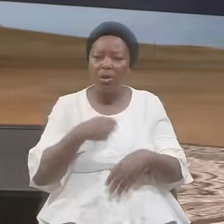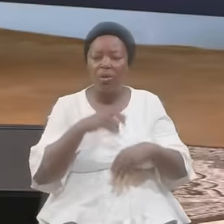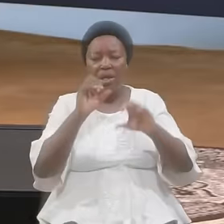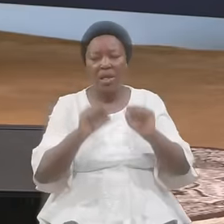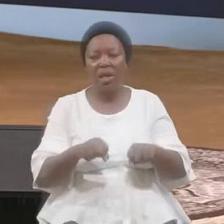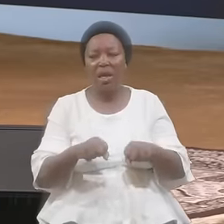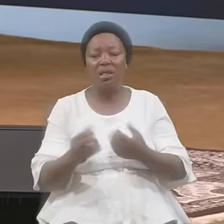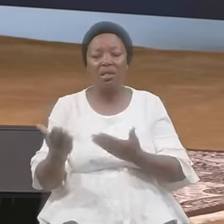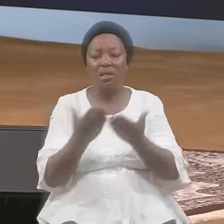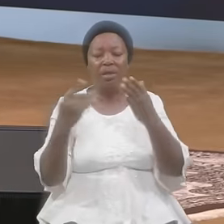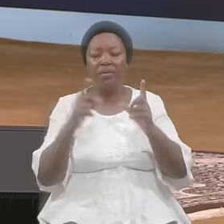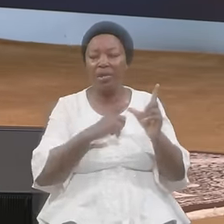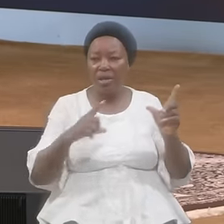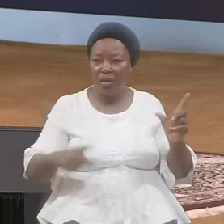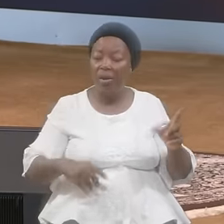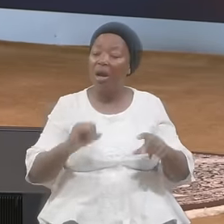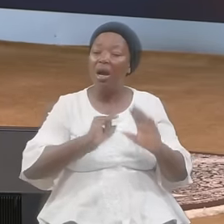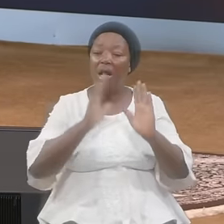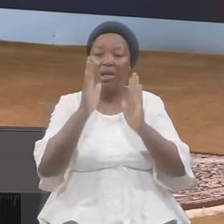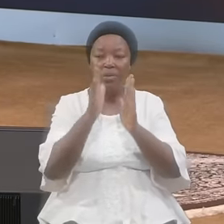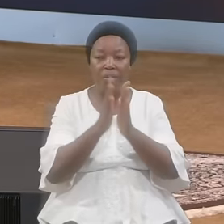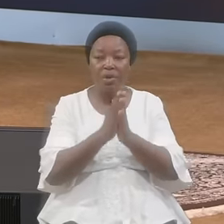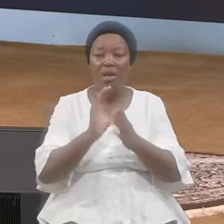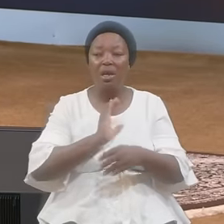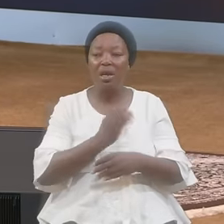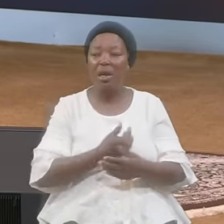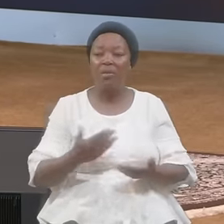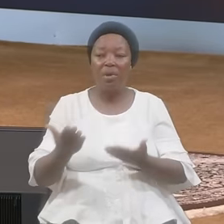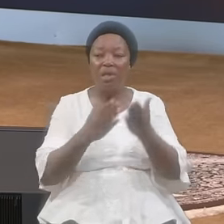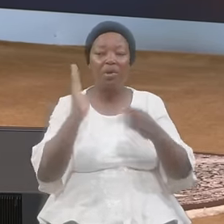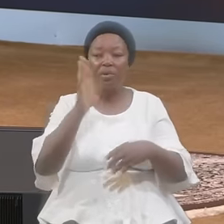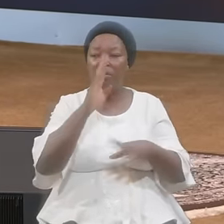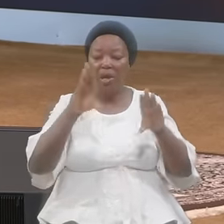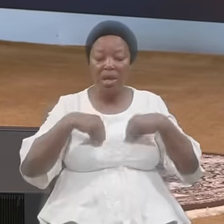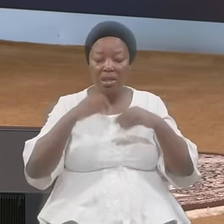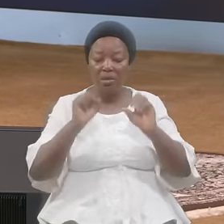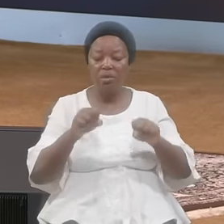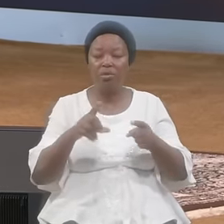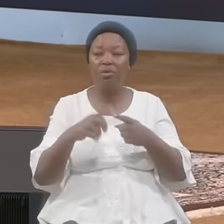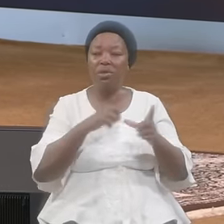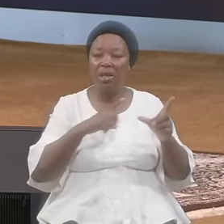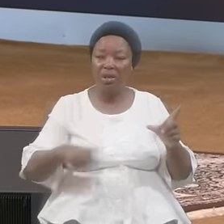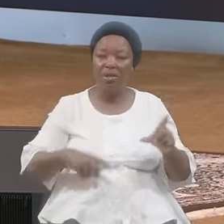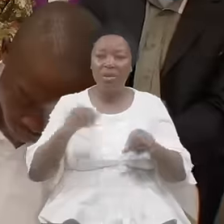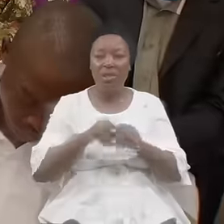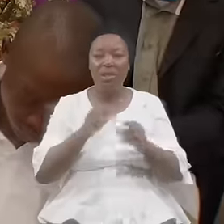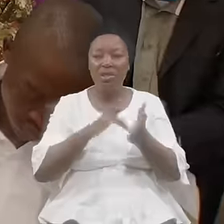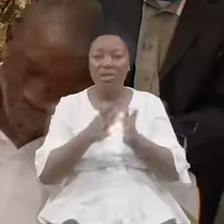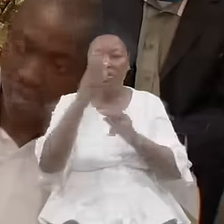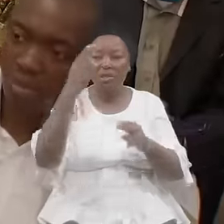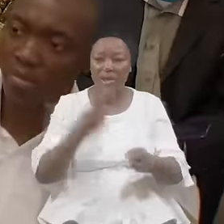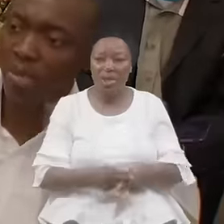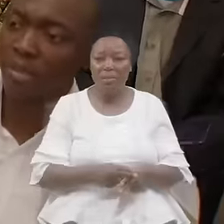Serve The Lord I Pray Our Service Will Be Acceptable To The Lord In Jesus